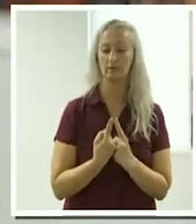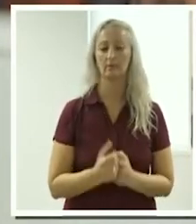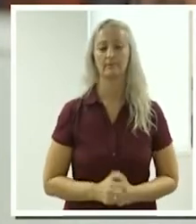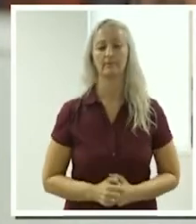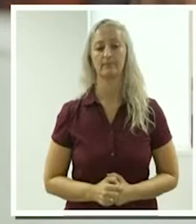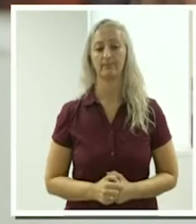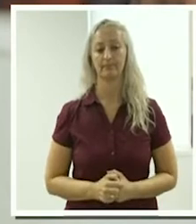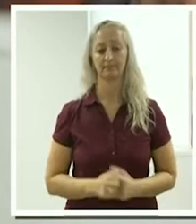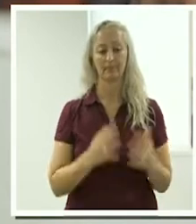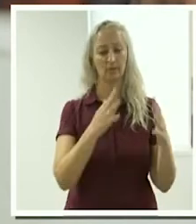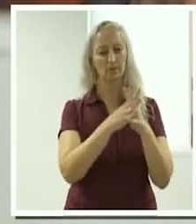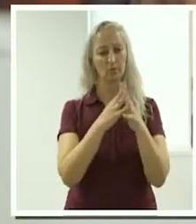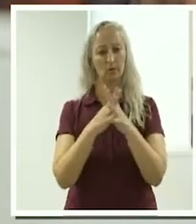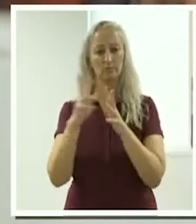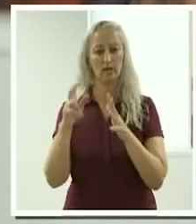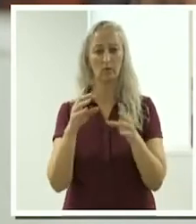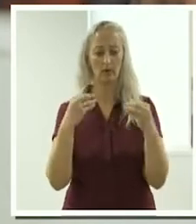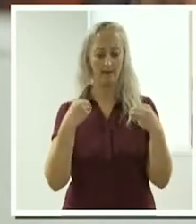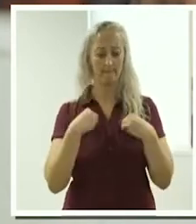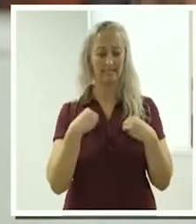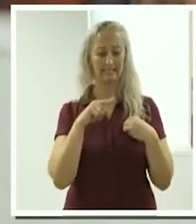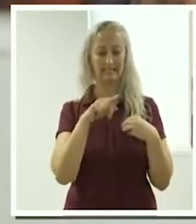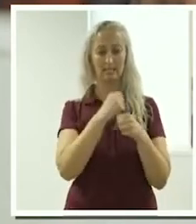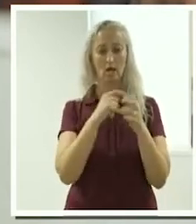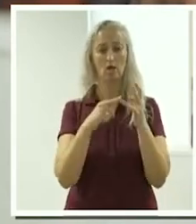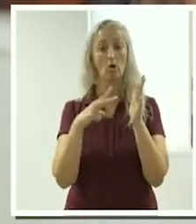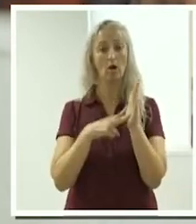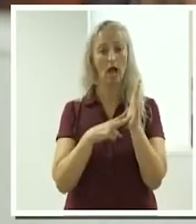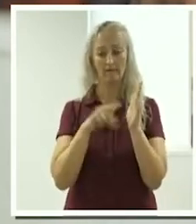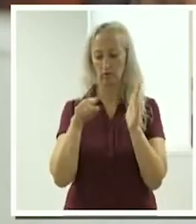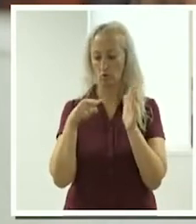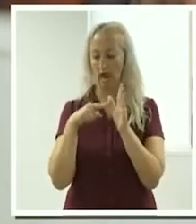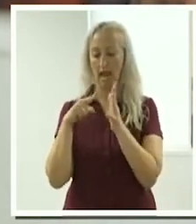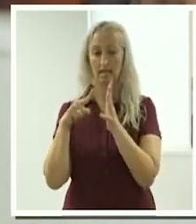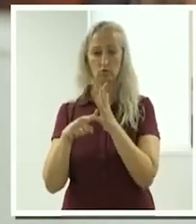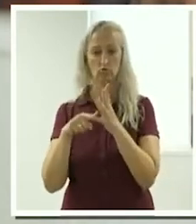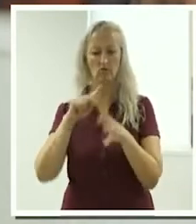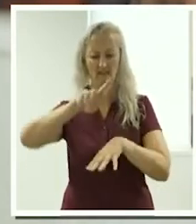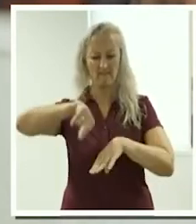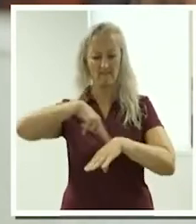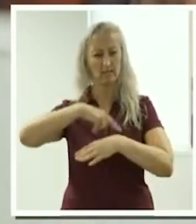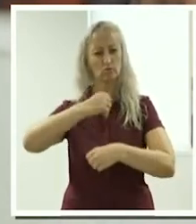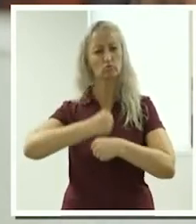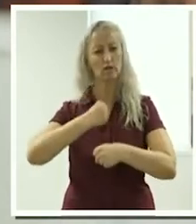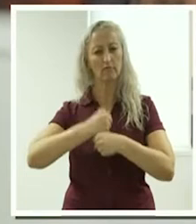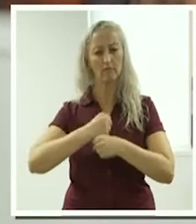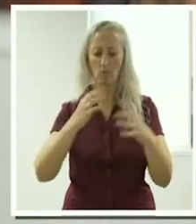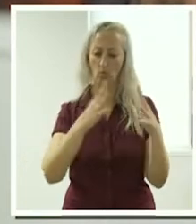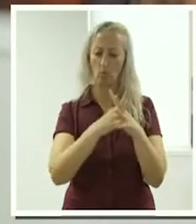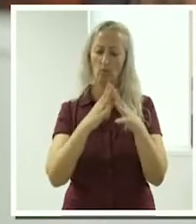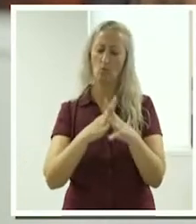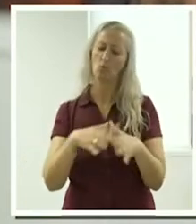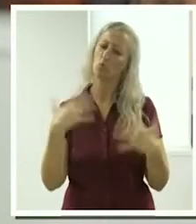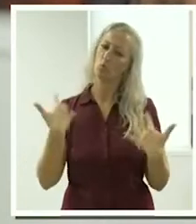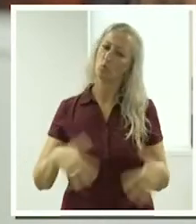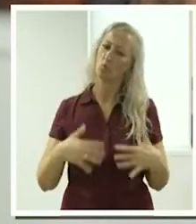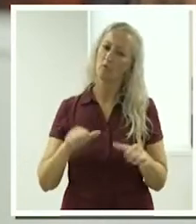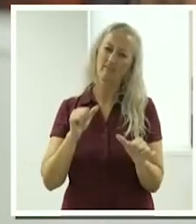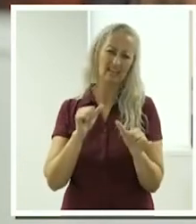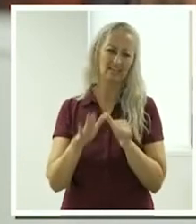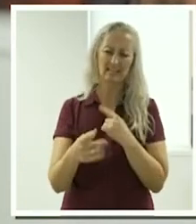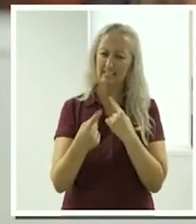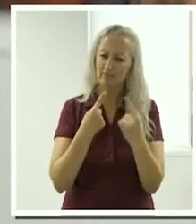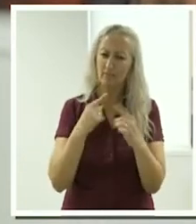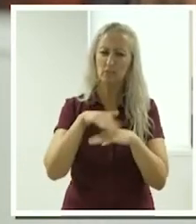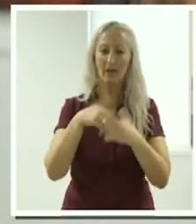a site called business.gov.au, which is a federal government site. It gives great information about setting up your own business